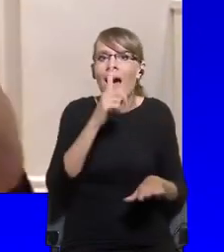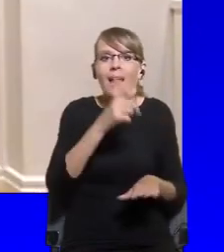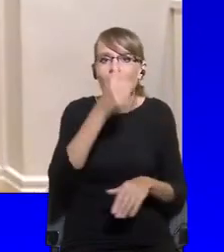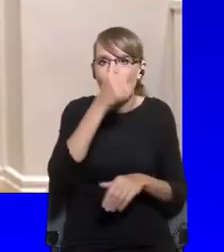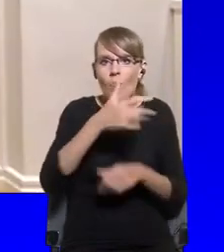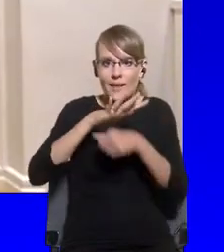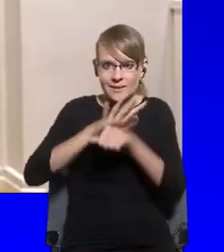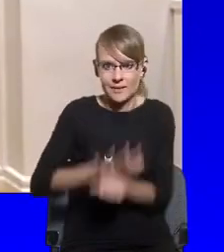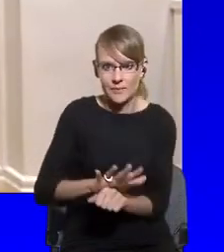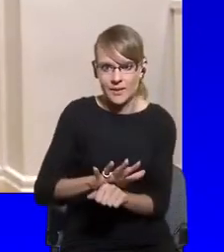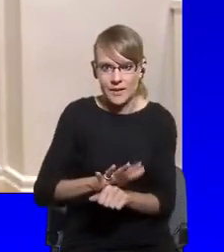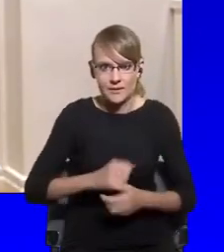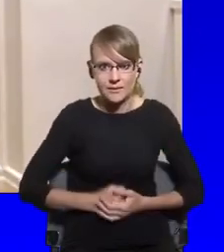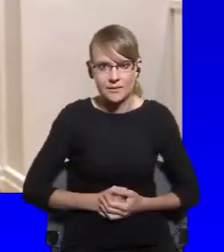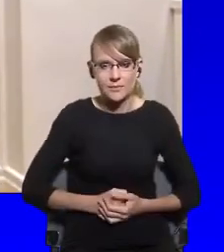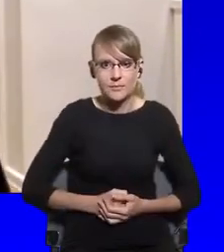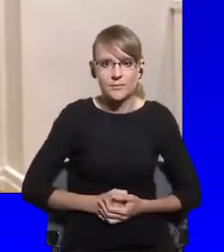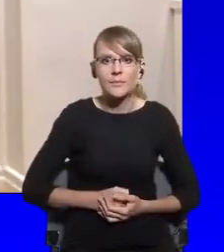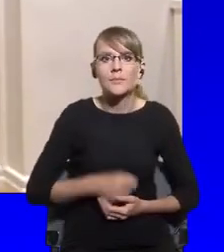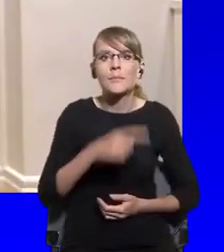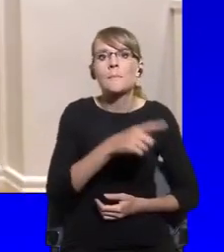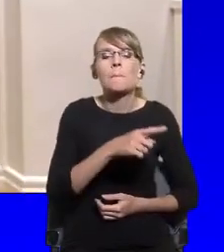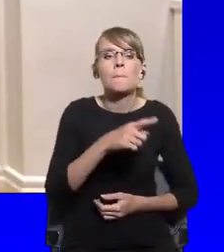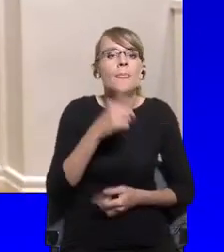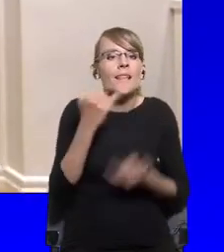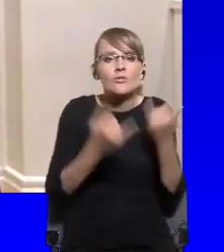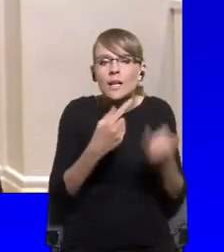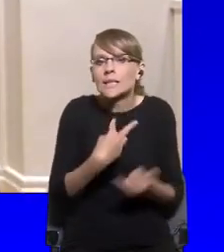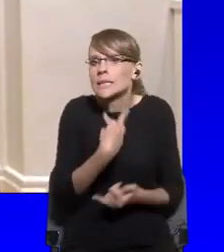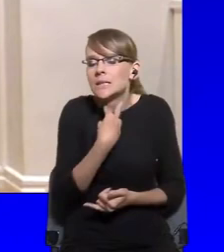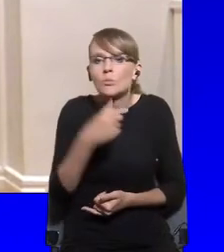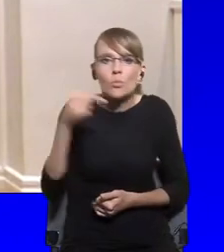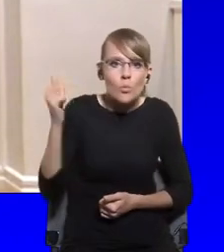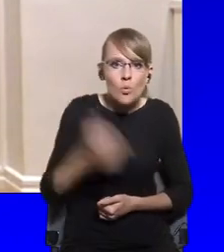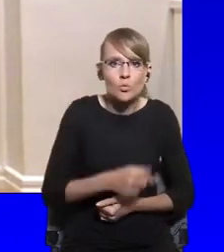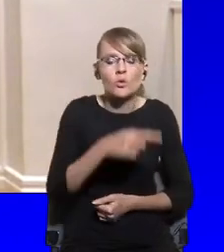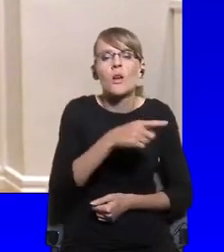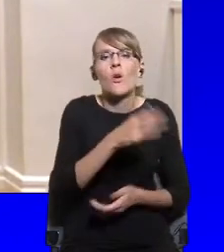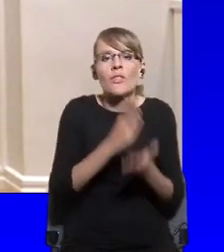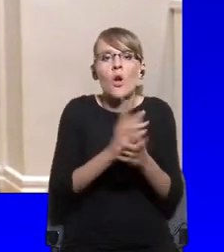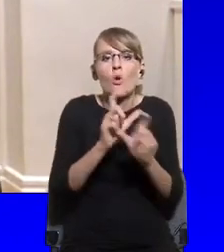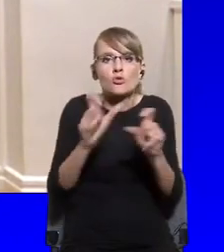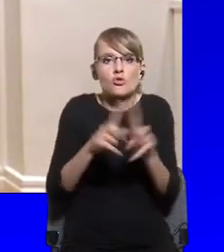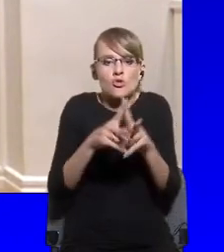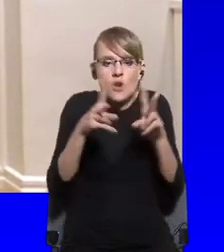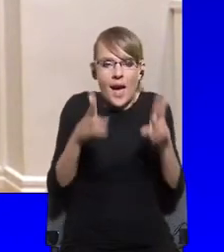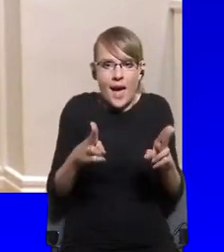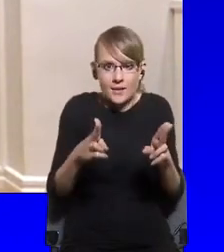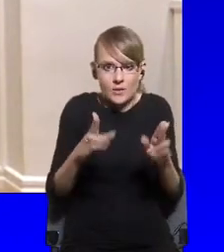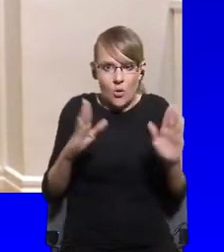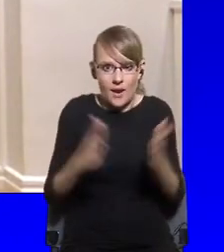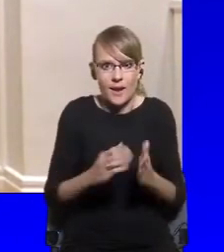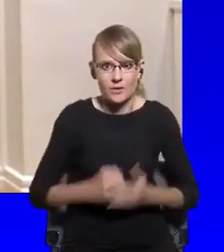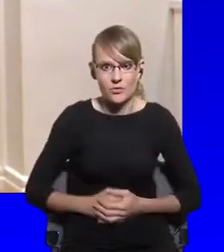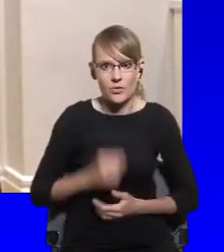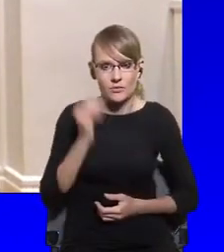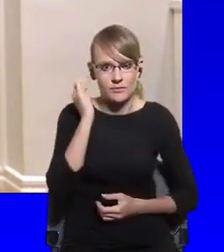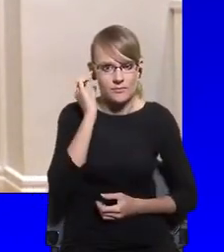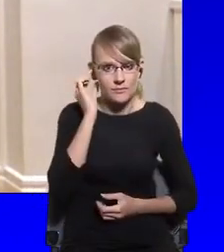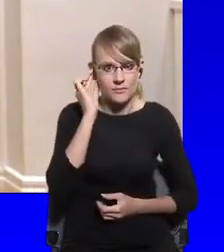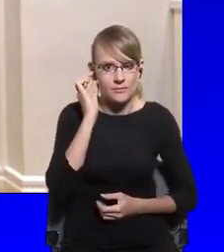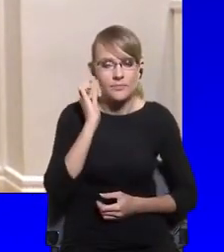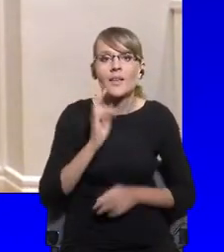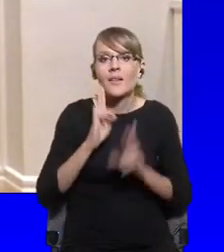are time limited. And we have seen countries, and here I want to sort of contradict what Paola was saying earlier.